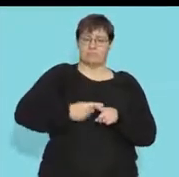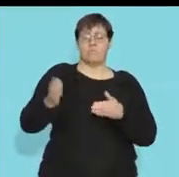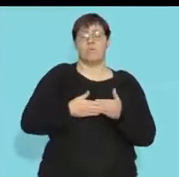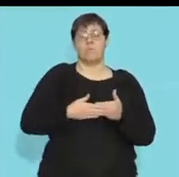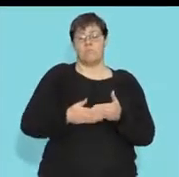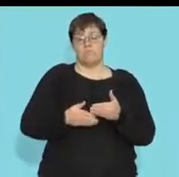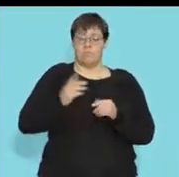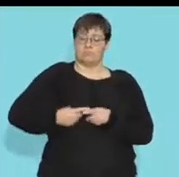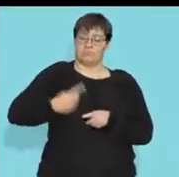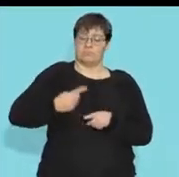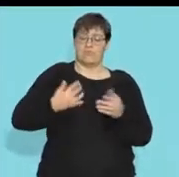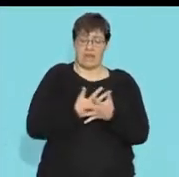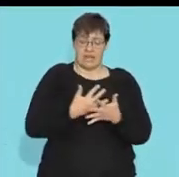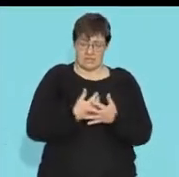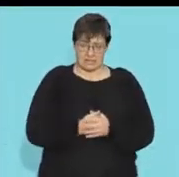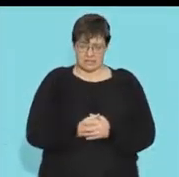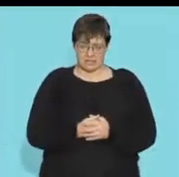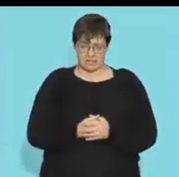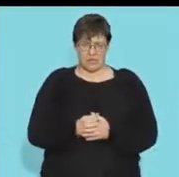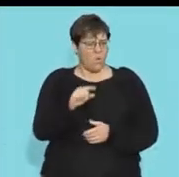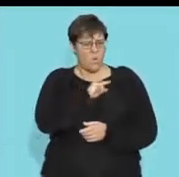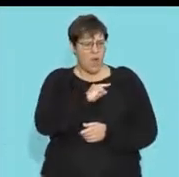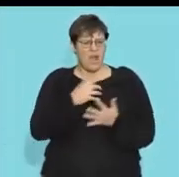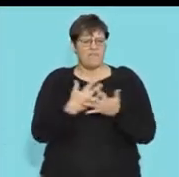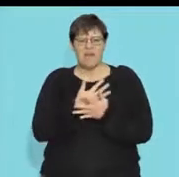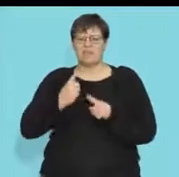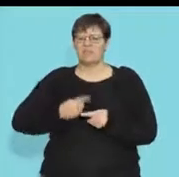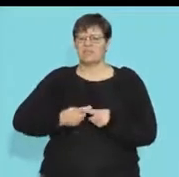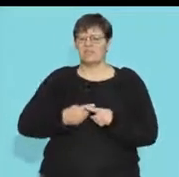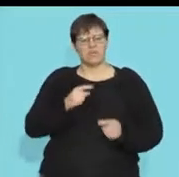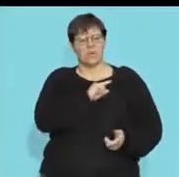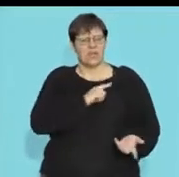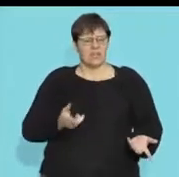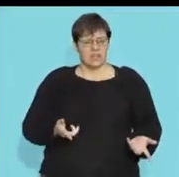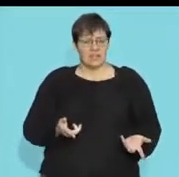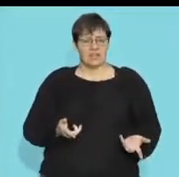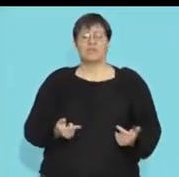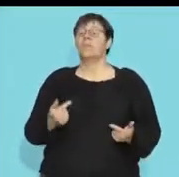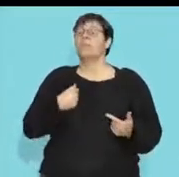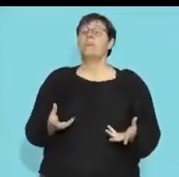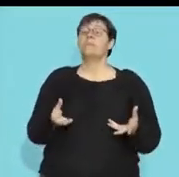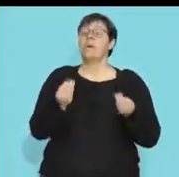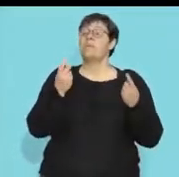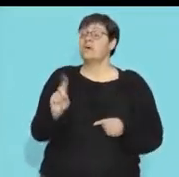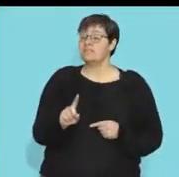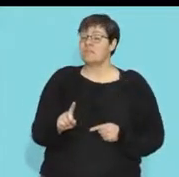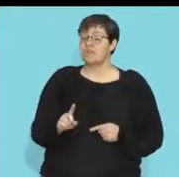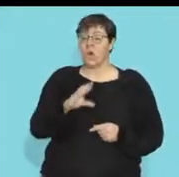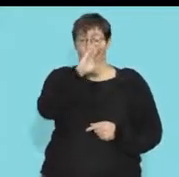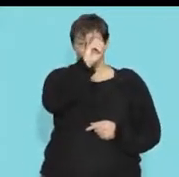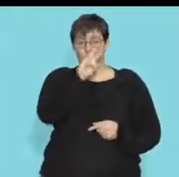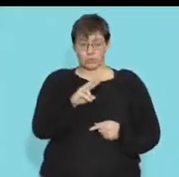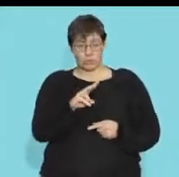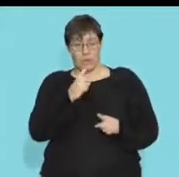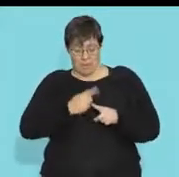right so why would i need to beat faster very simply guys what am i going to get in i'm going to